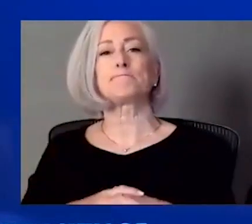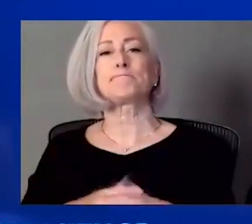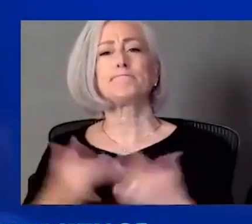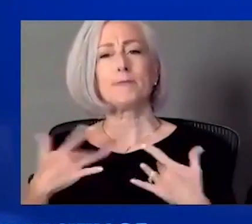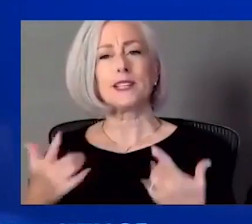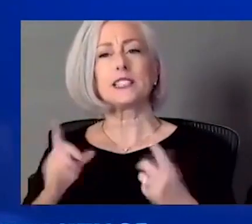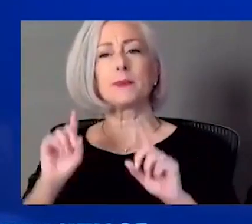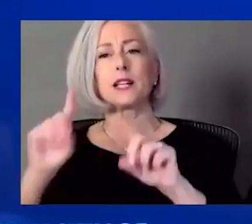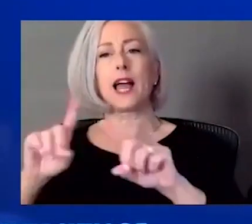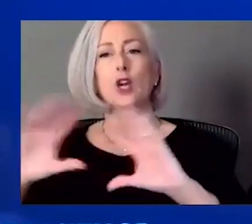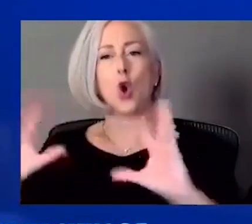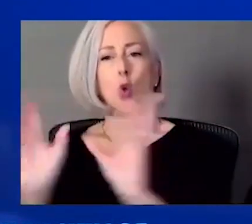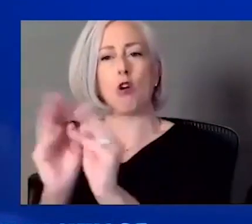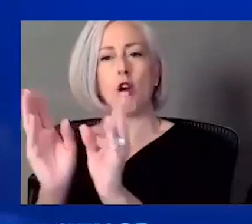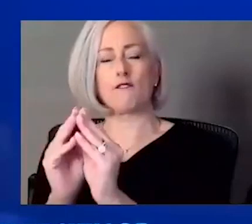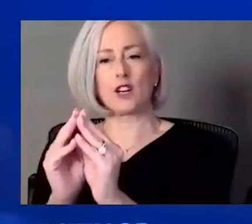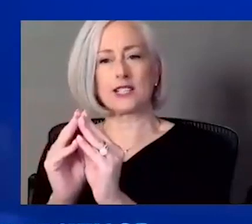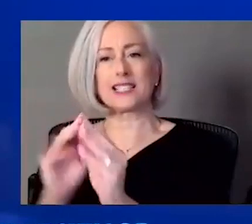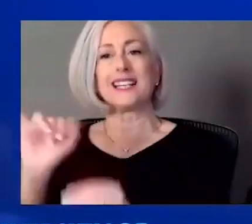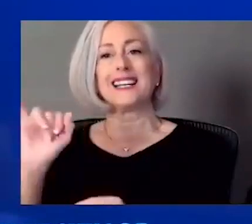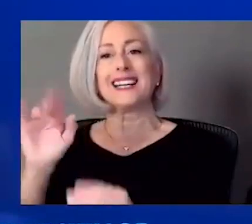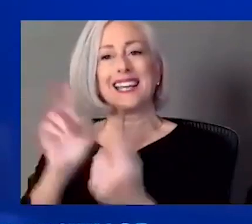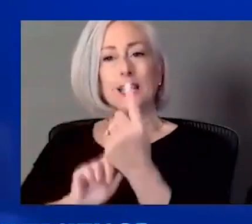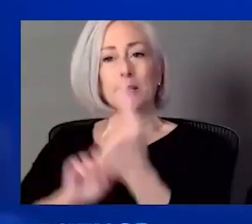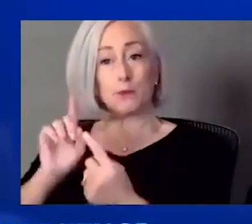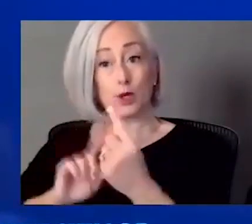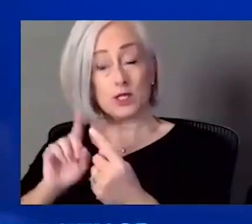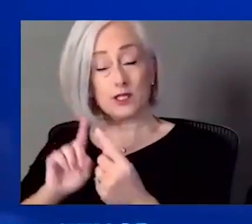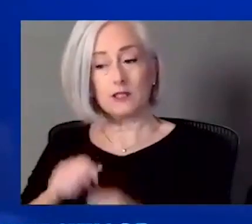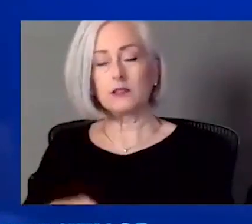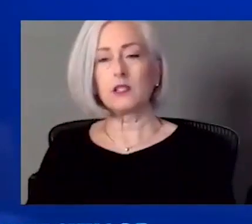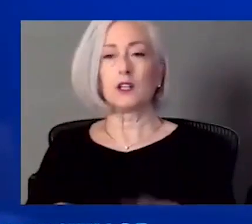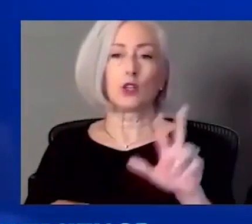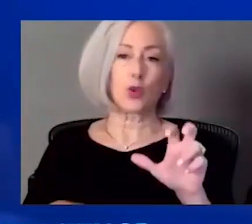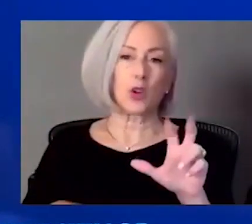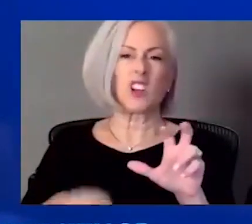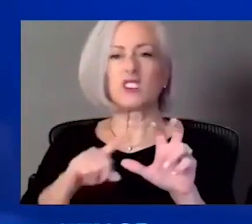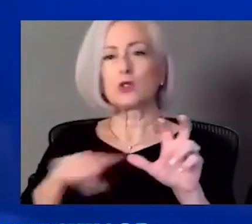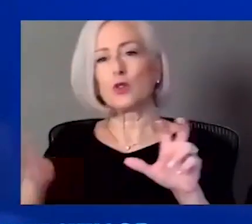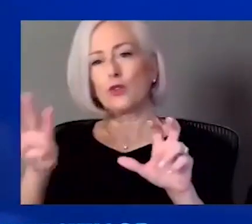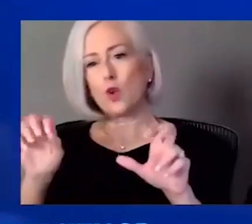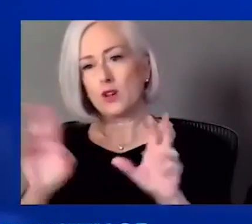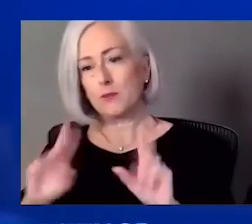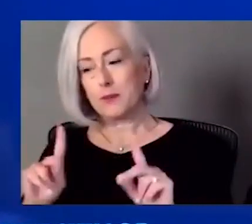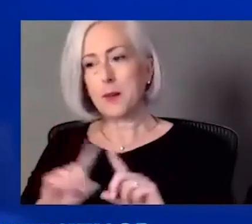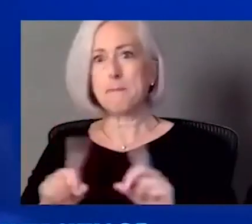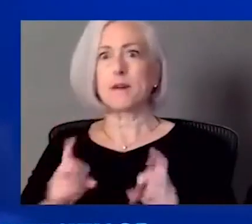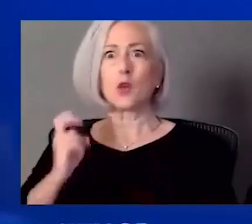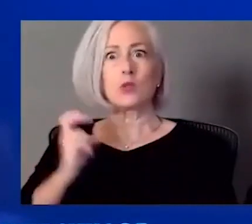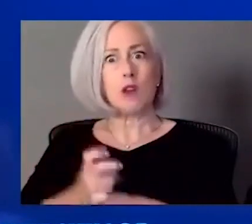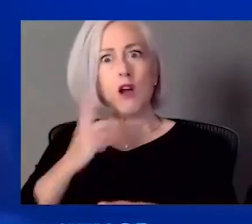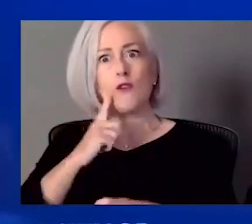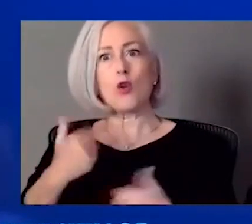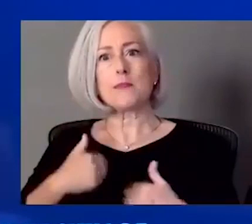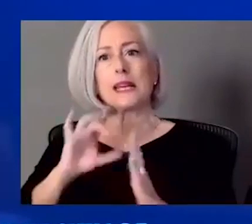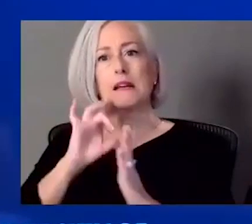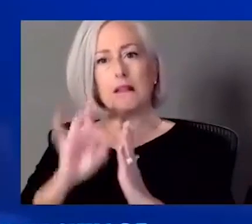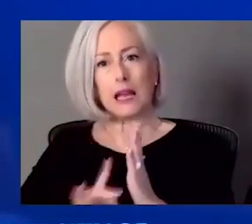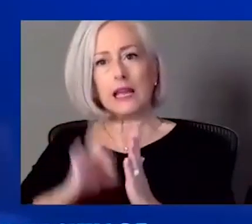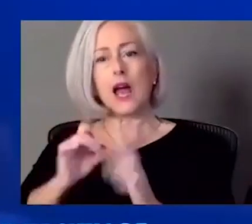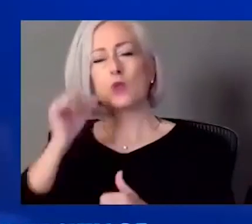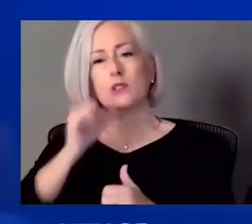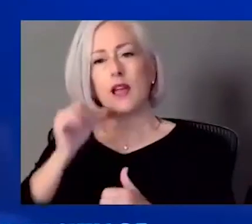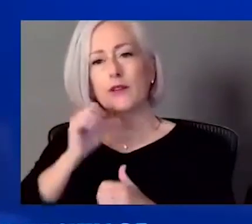and it's three or 400 people, we had to do it virtually last year. And it was very difficult sitting in classes for eight hours a day. So I definitely